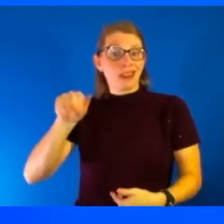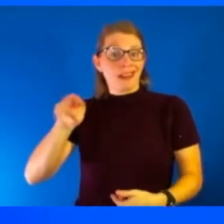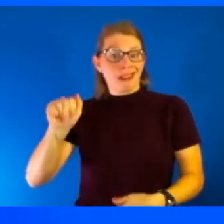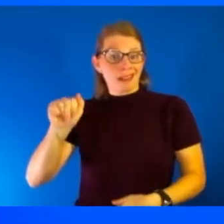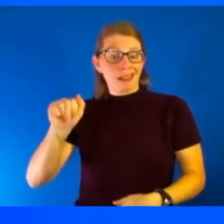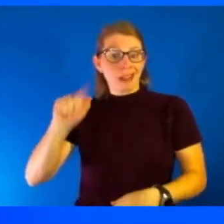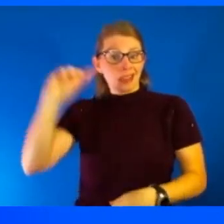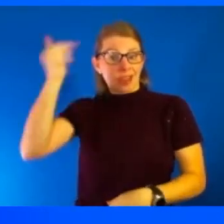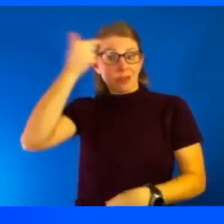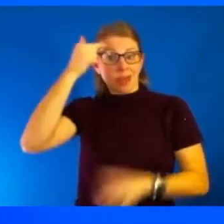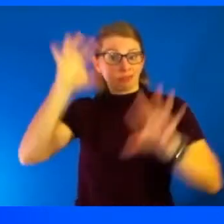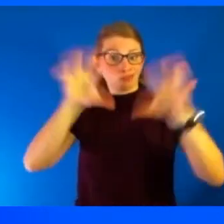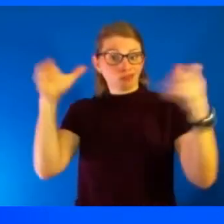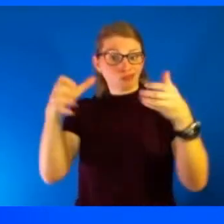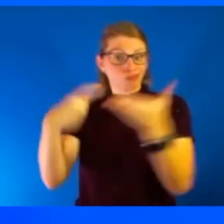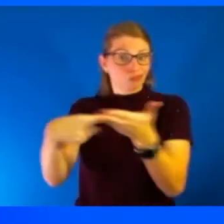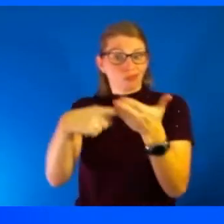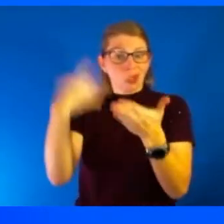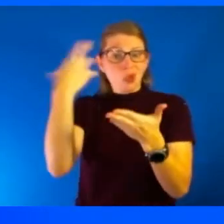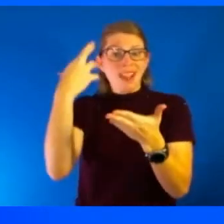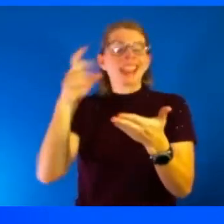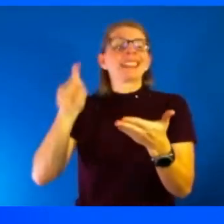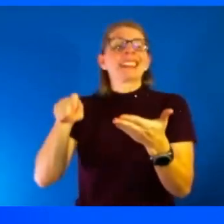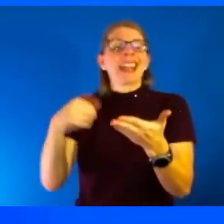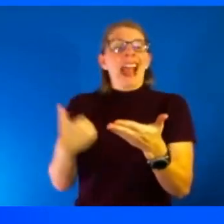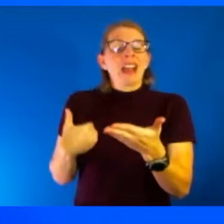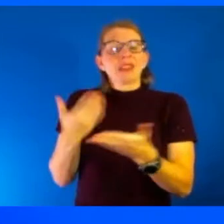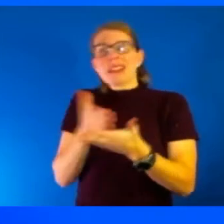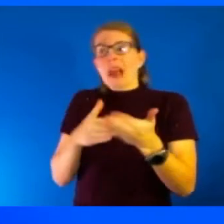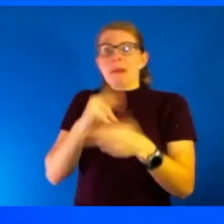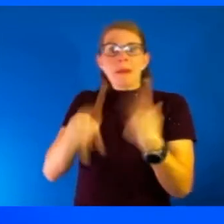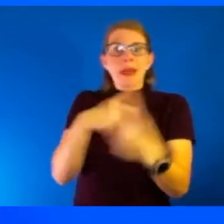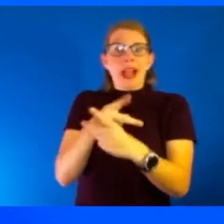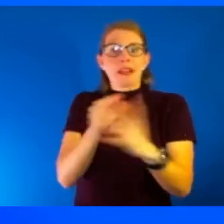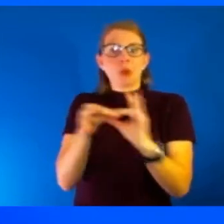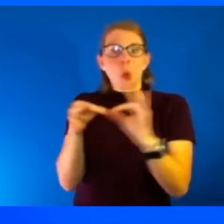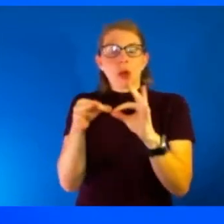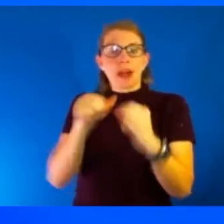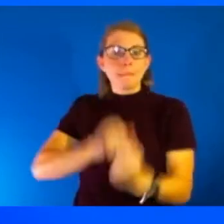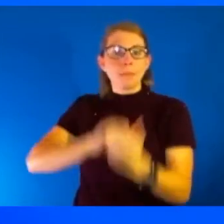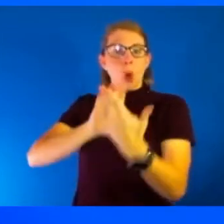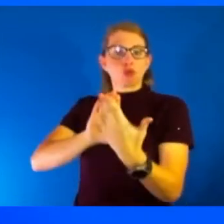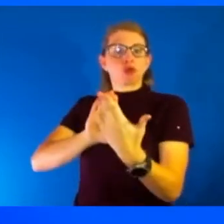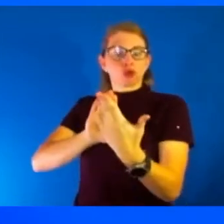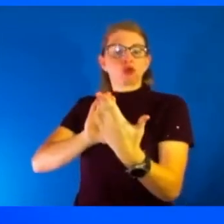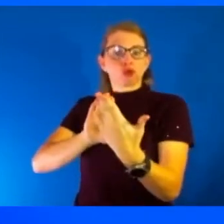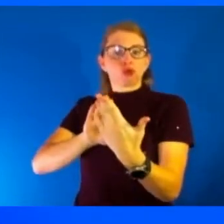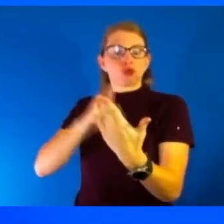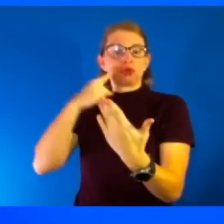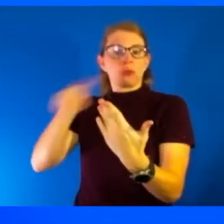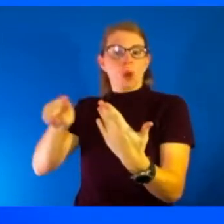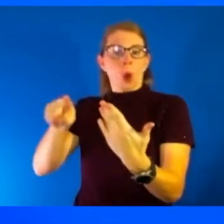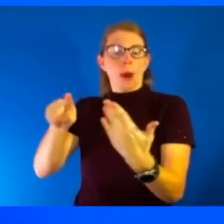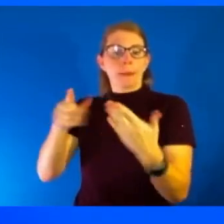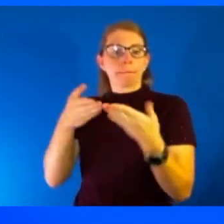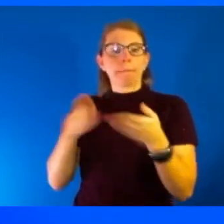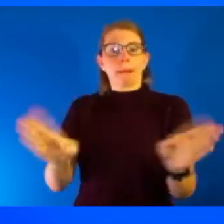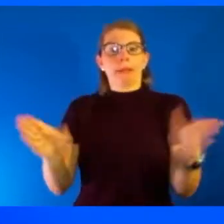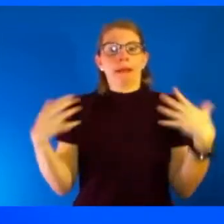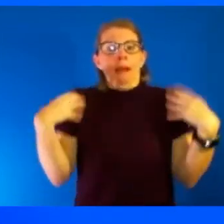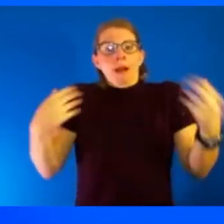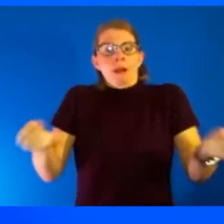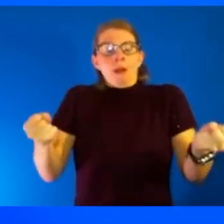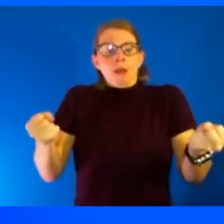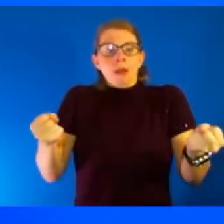realized that we actually needed to have some sort of coordinated approach to public health preparedness and response.